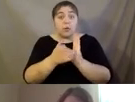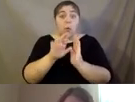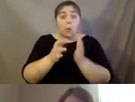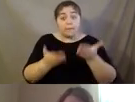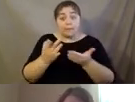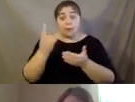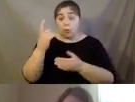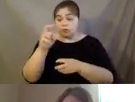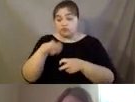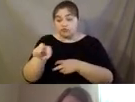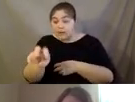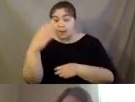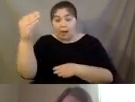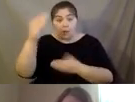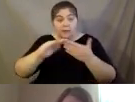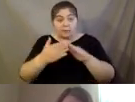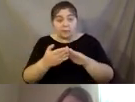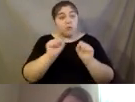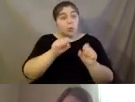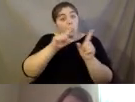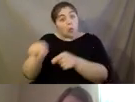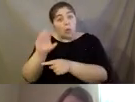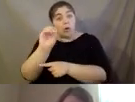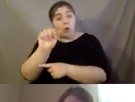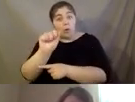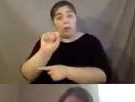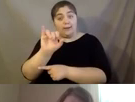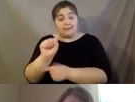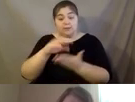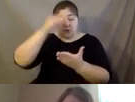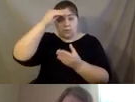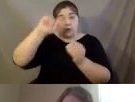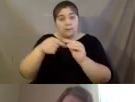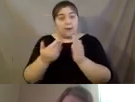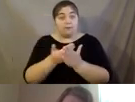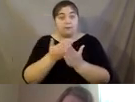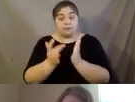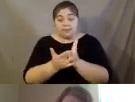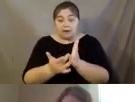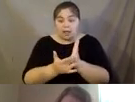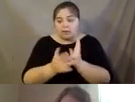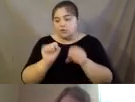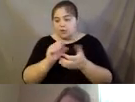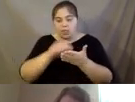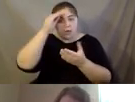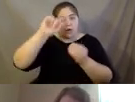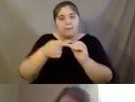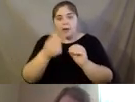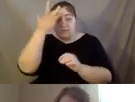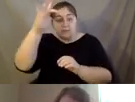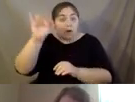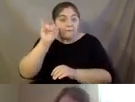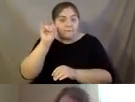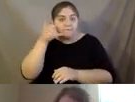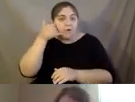during the week could be over to OASIS to learn the technology, either learn about smartphones, we have,